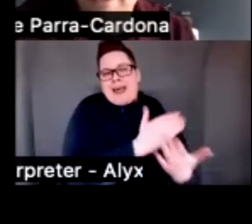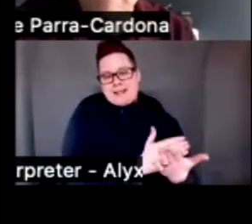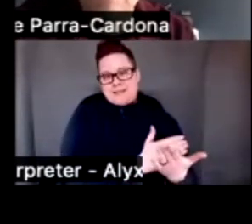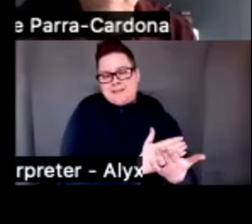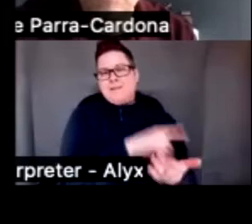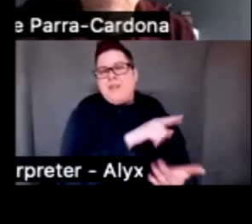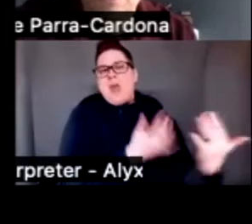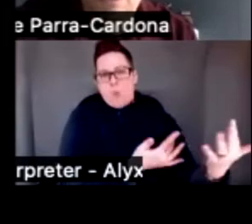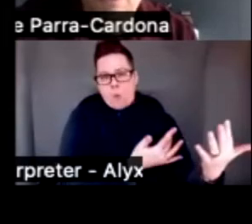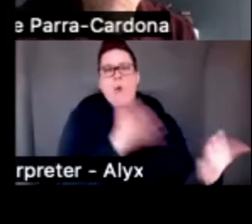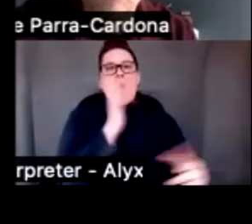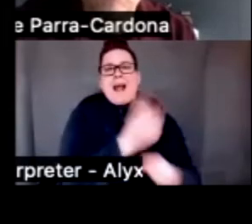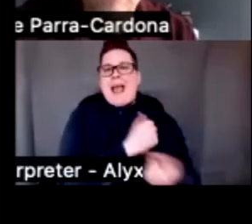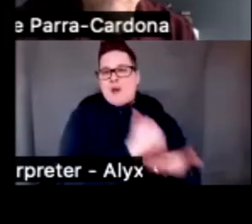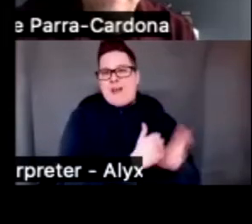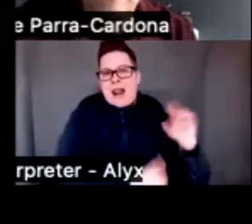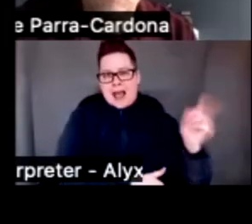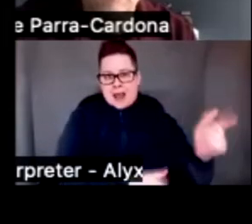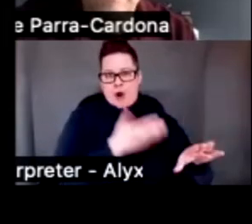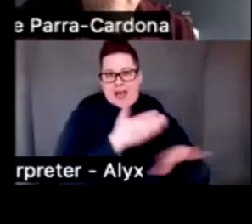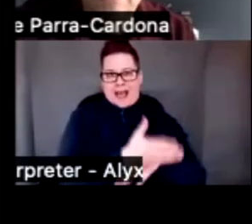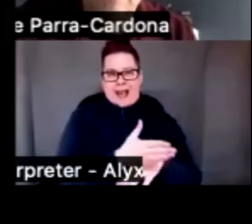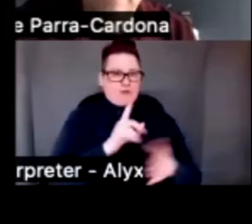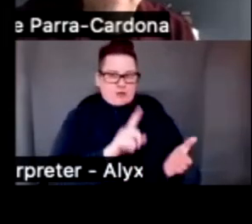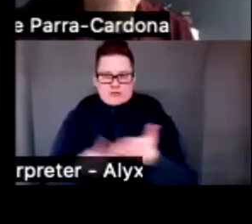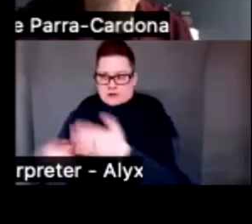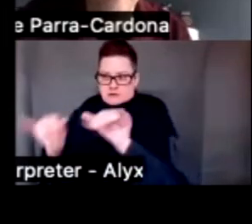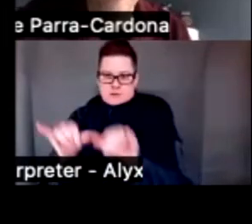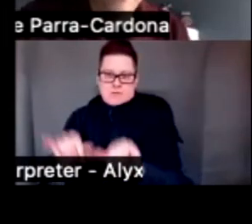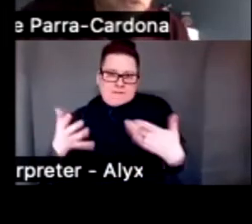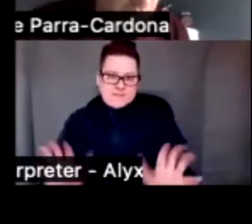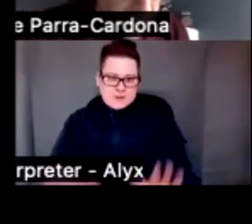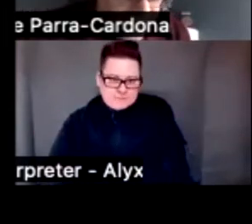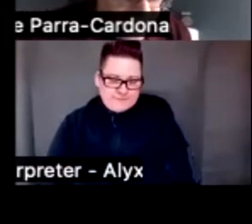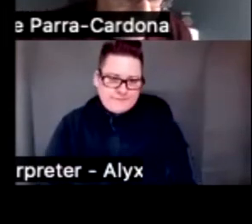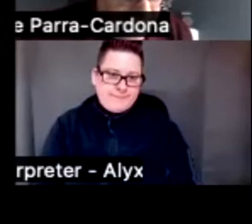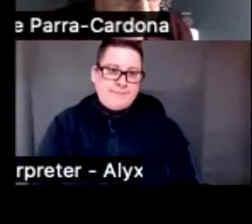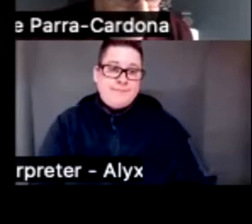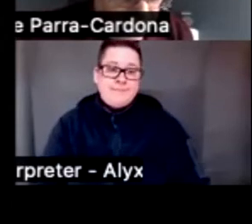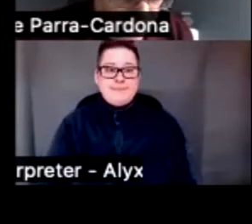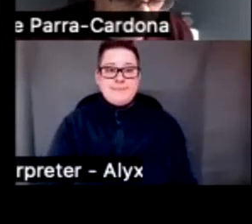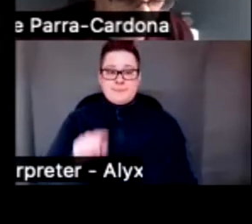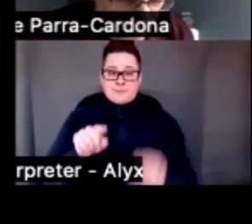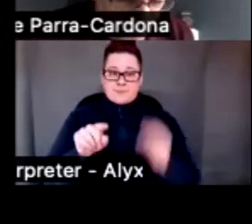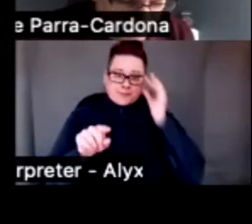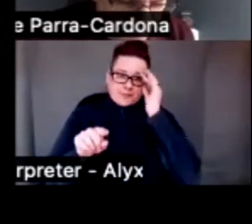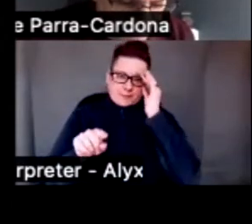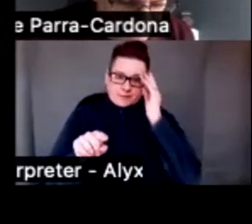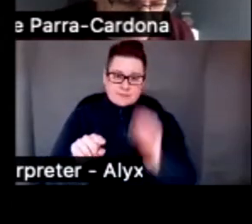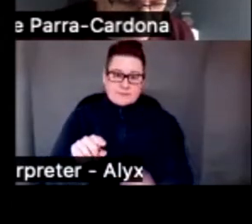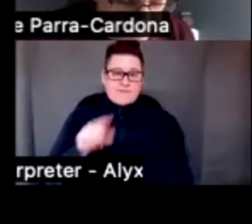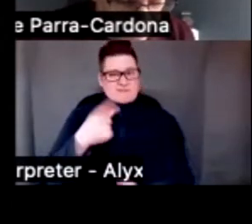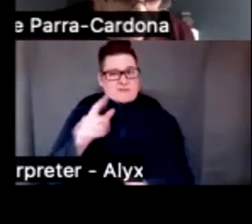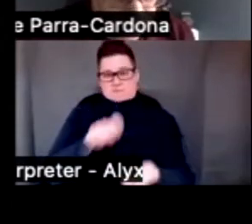would have the intervention when we completed all the measurements. So, this is the core of our